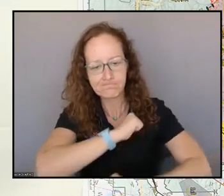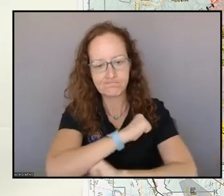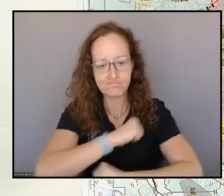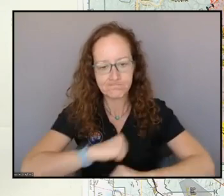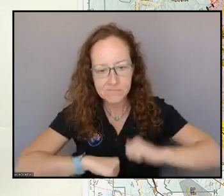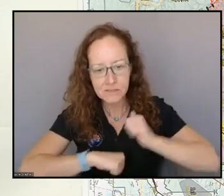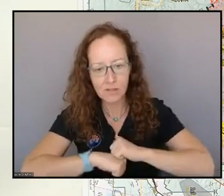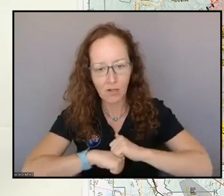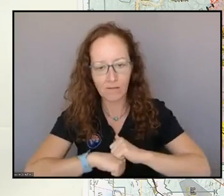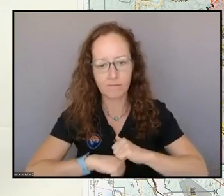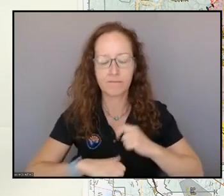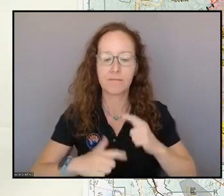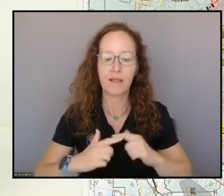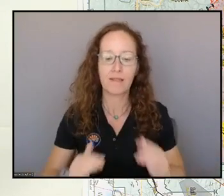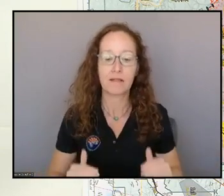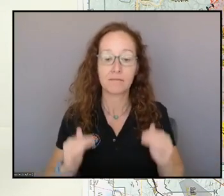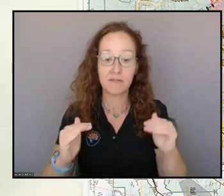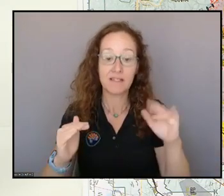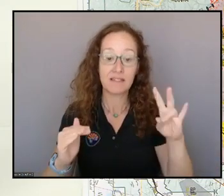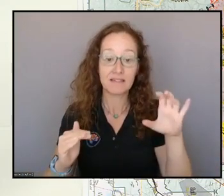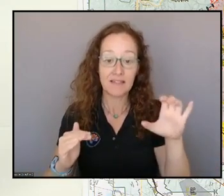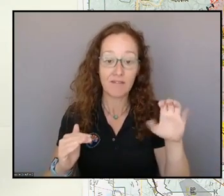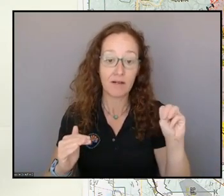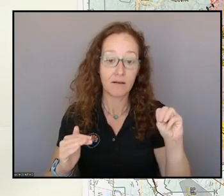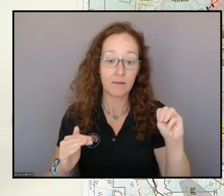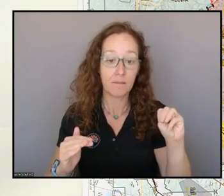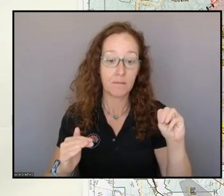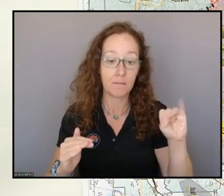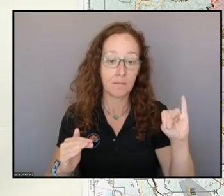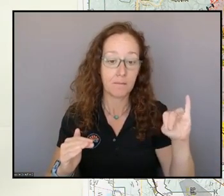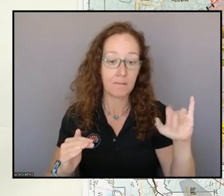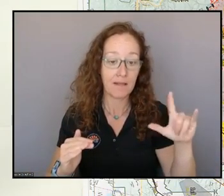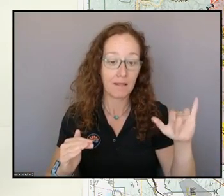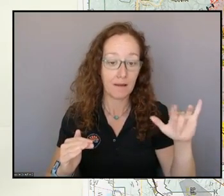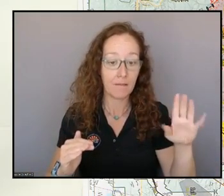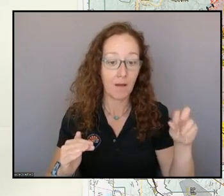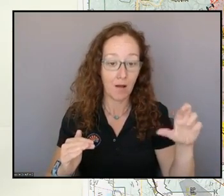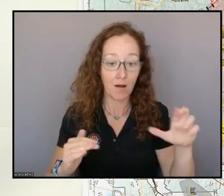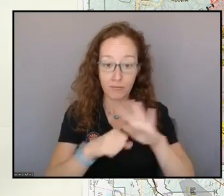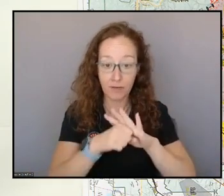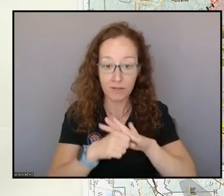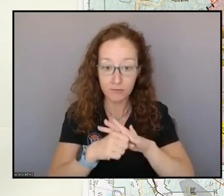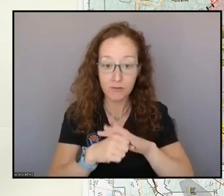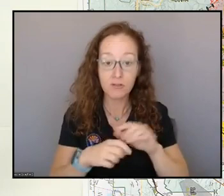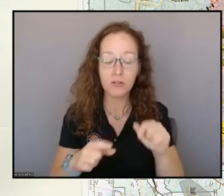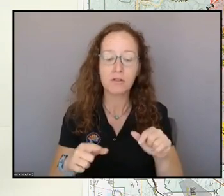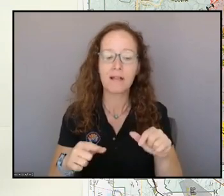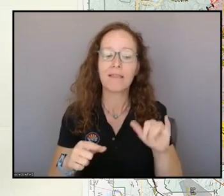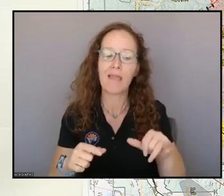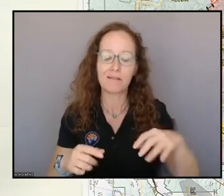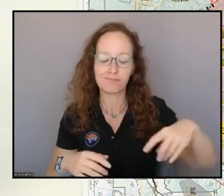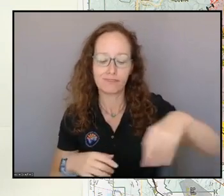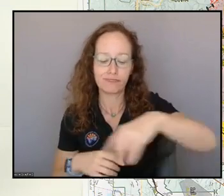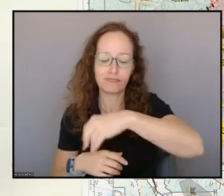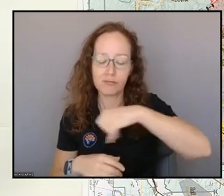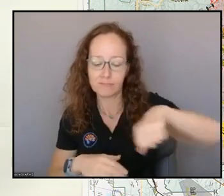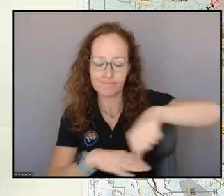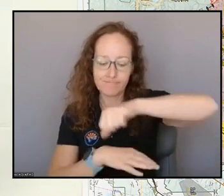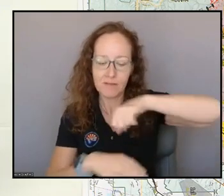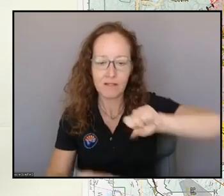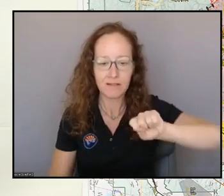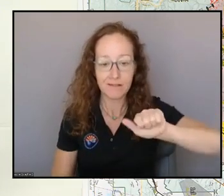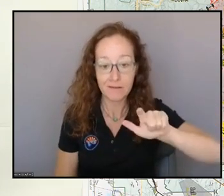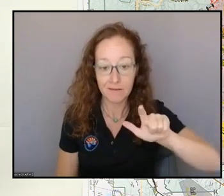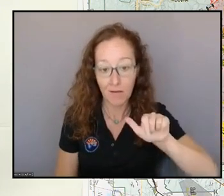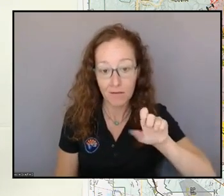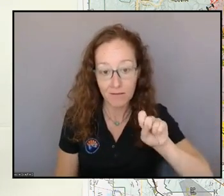layer, that's where we're going to see our salsa. We can use that to consider our moisture. So, a lot of the things that we're